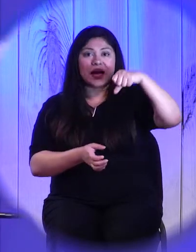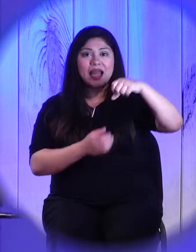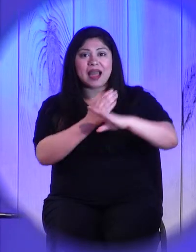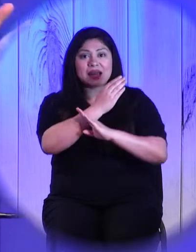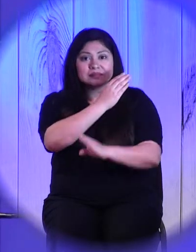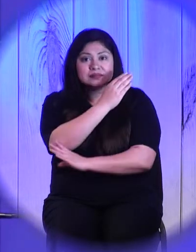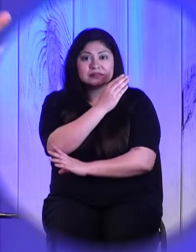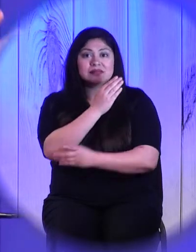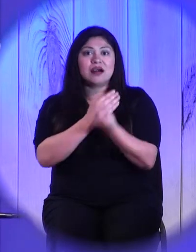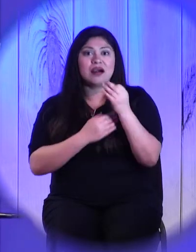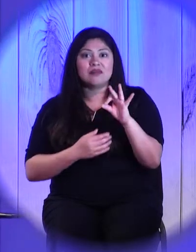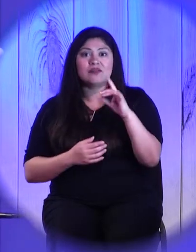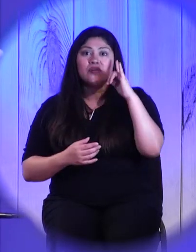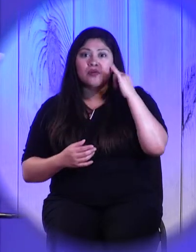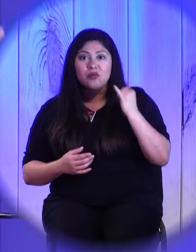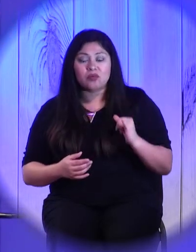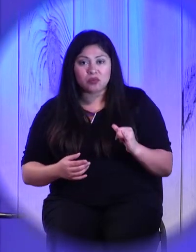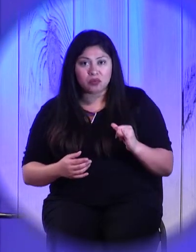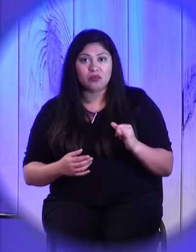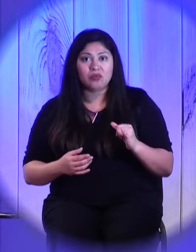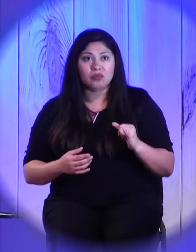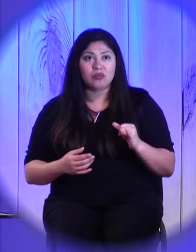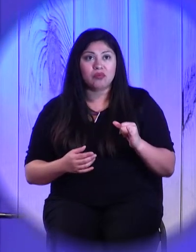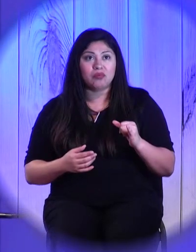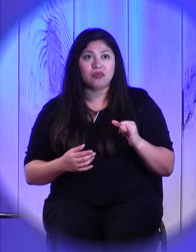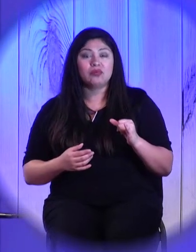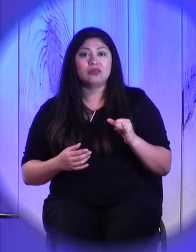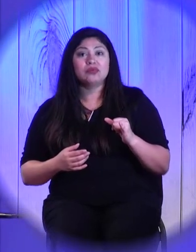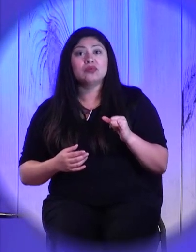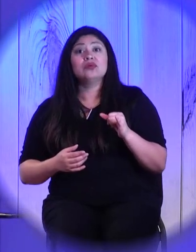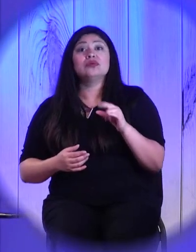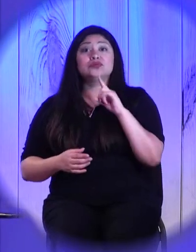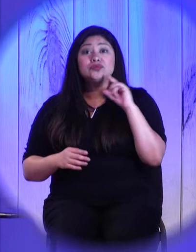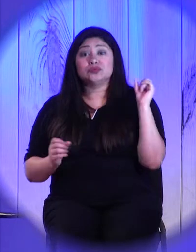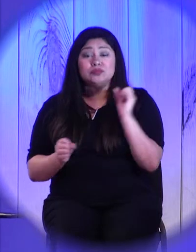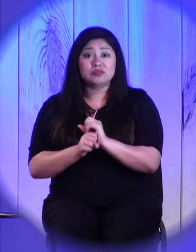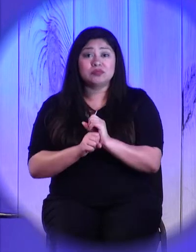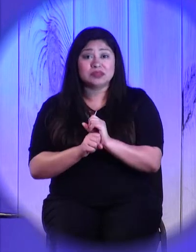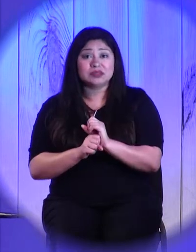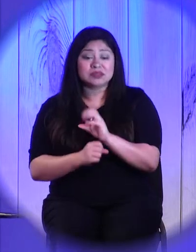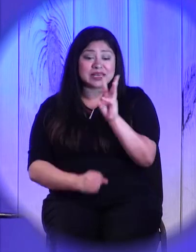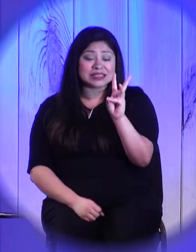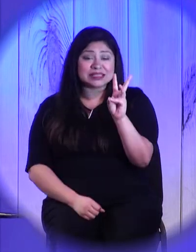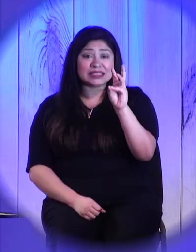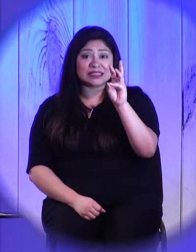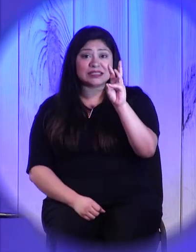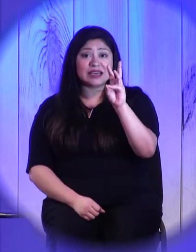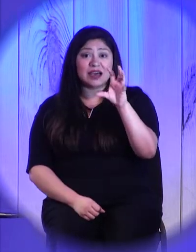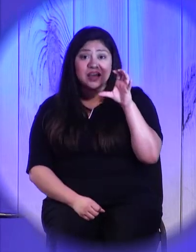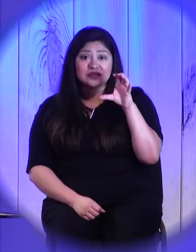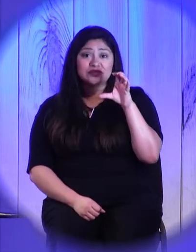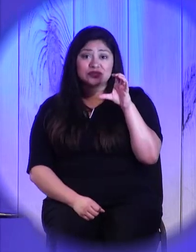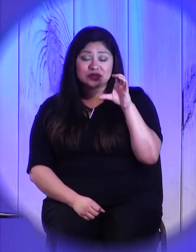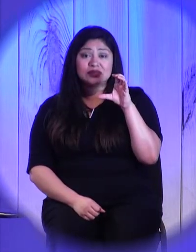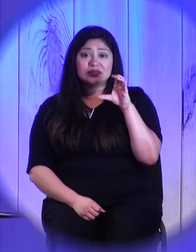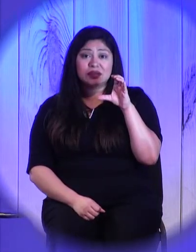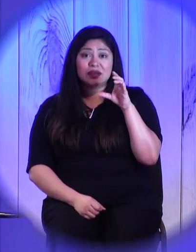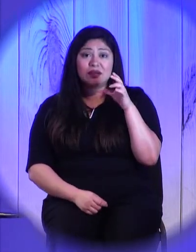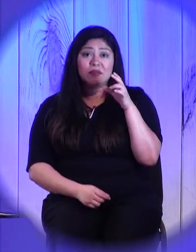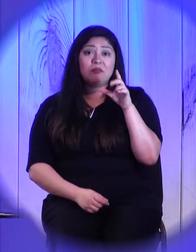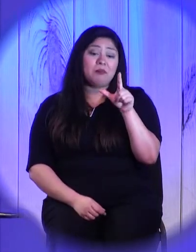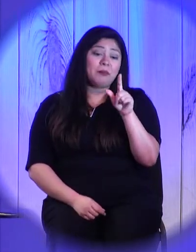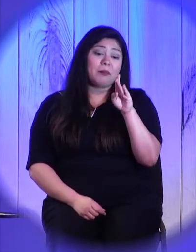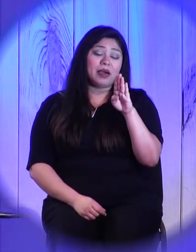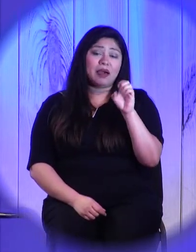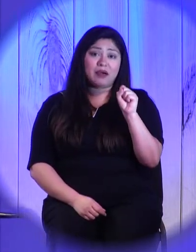all of Herod's tax roll was 600 talents. And this one man owes